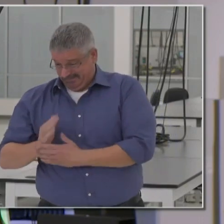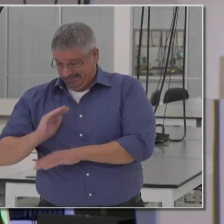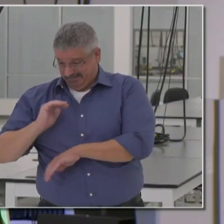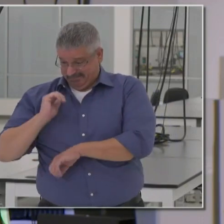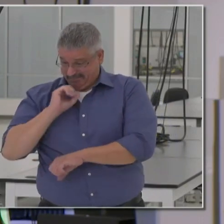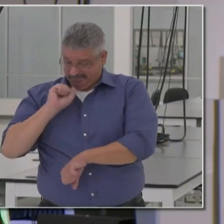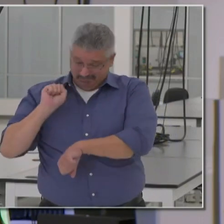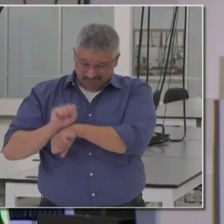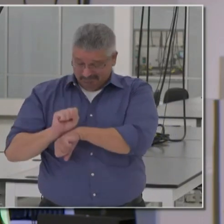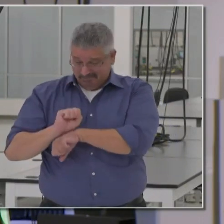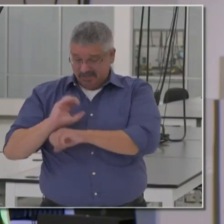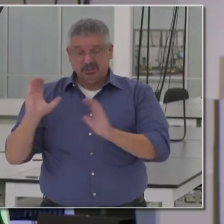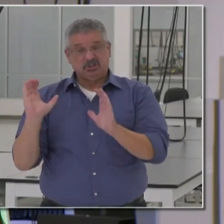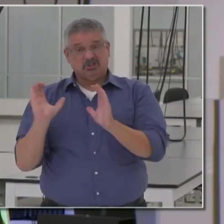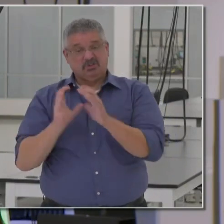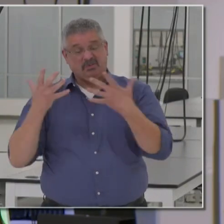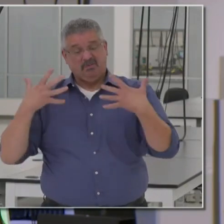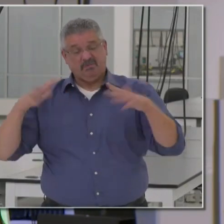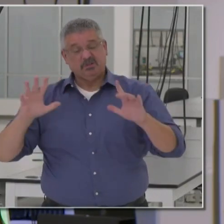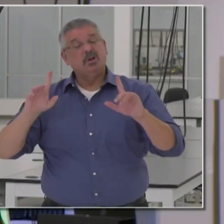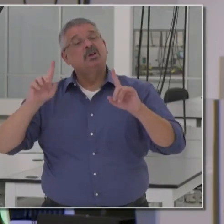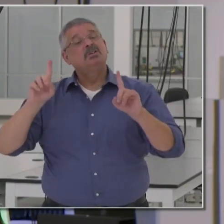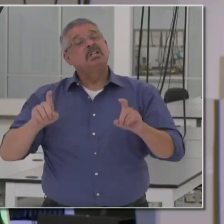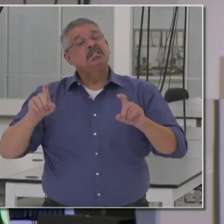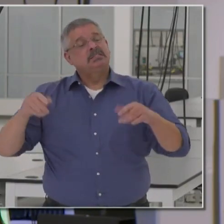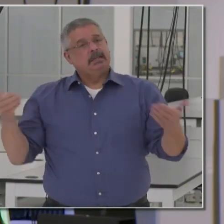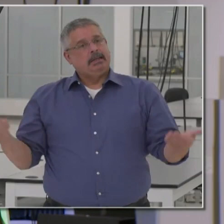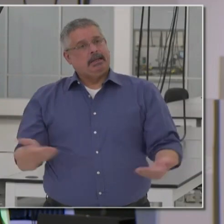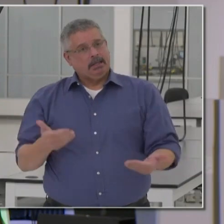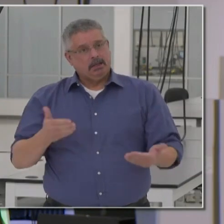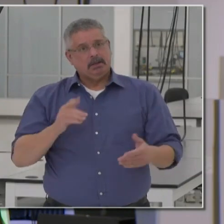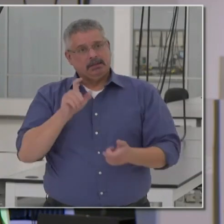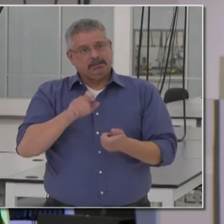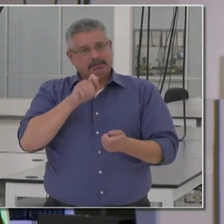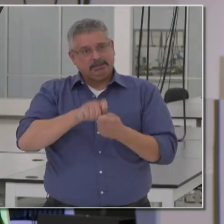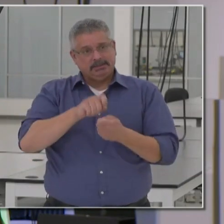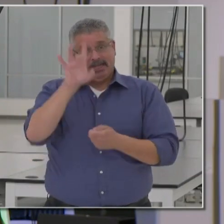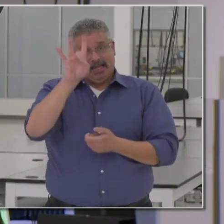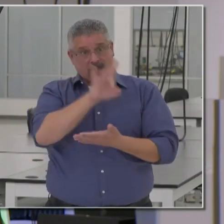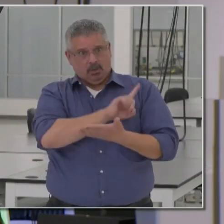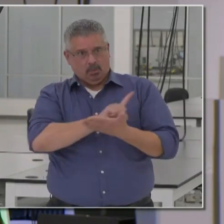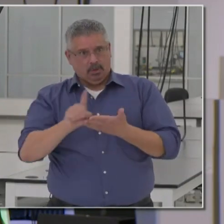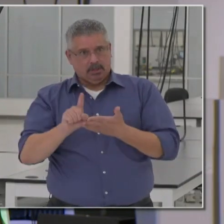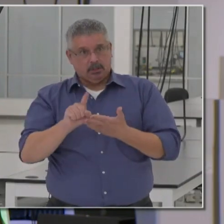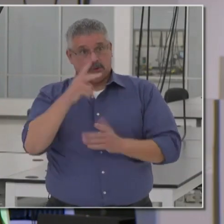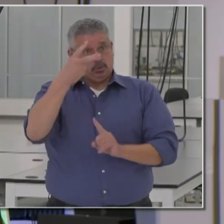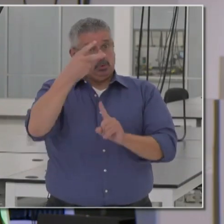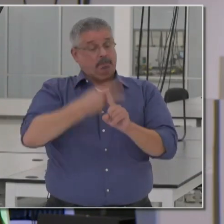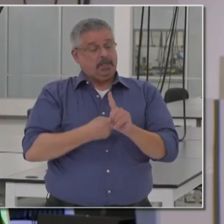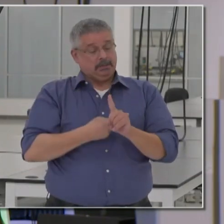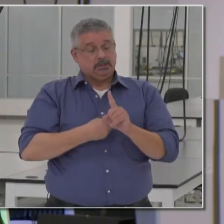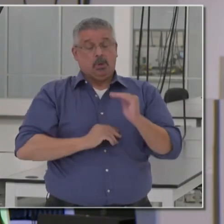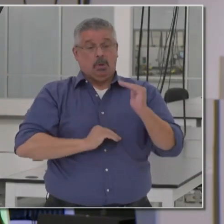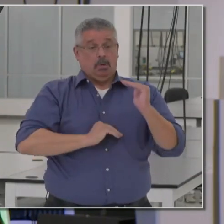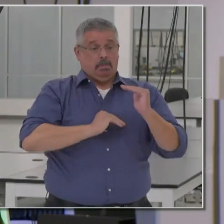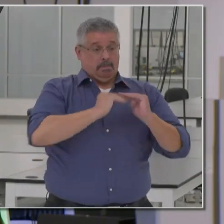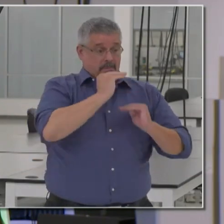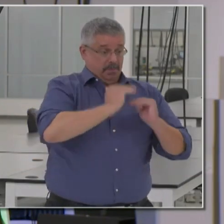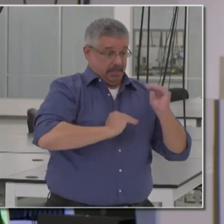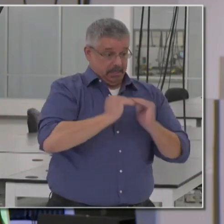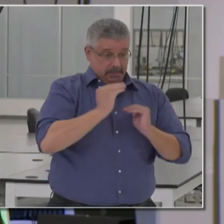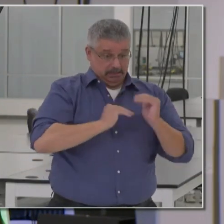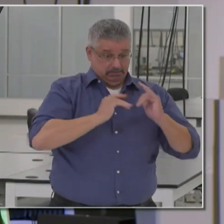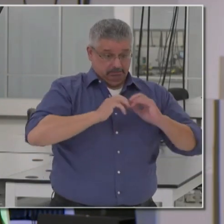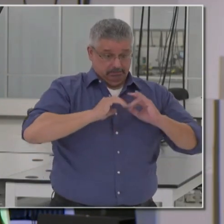certificate that allowed for the testing processing was exactly eight weeks, two months, to build out a facility.